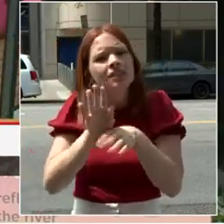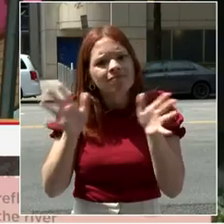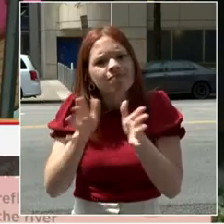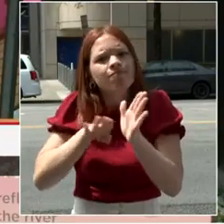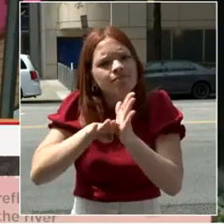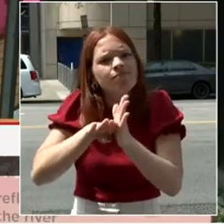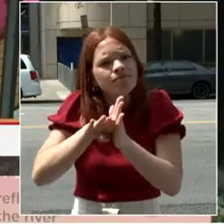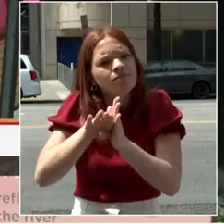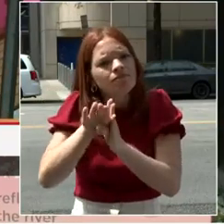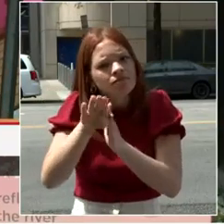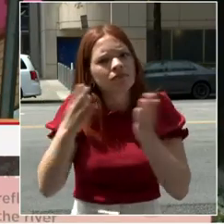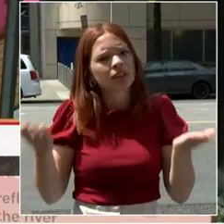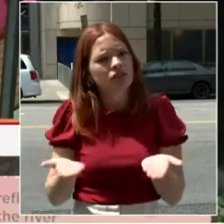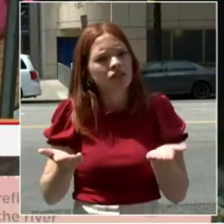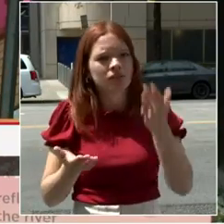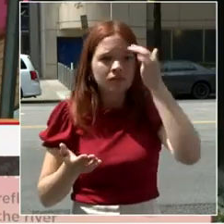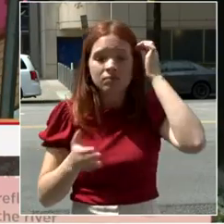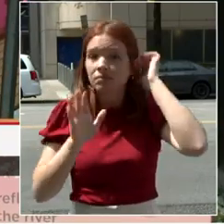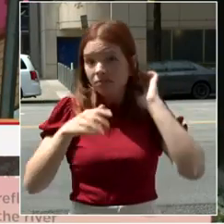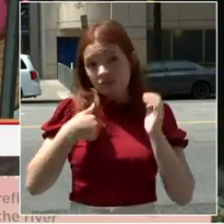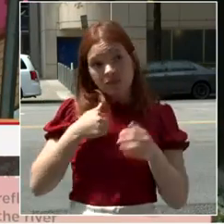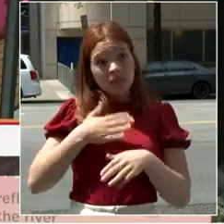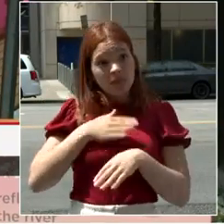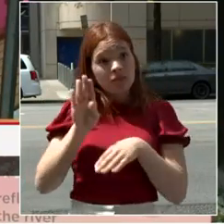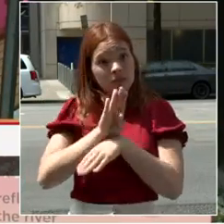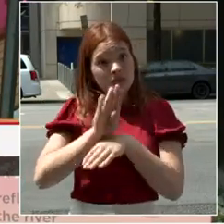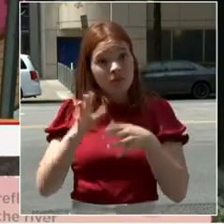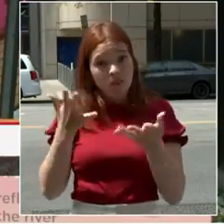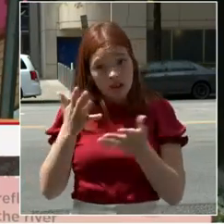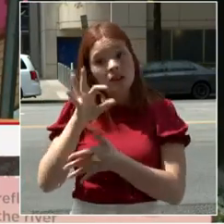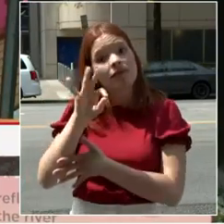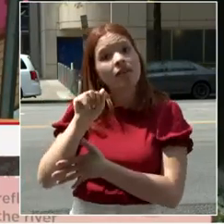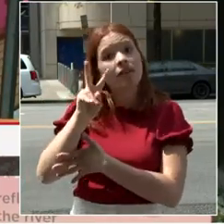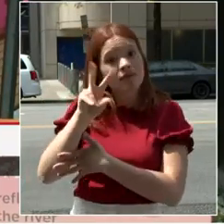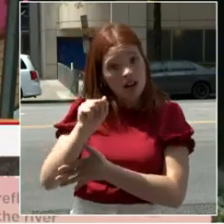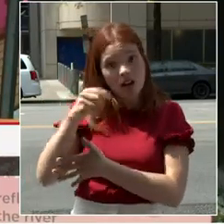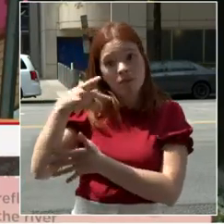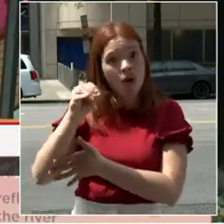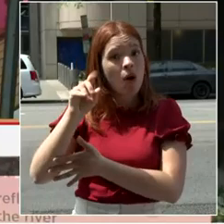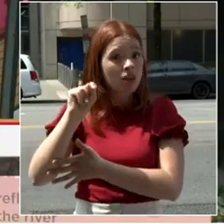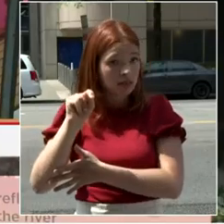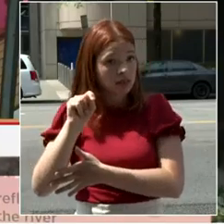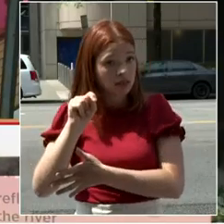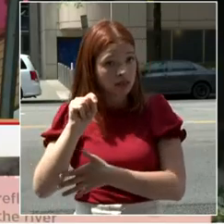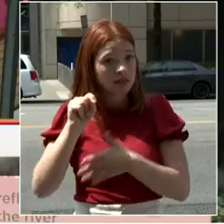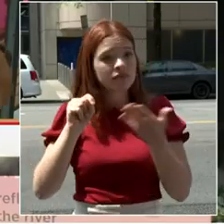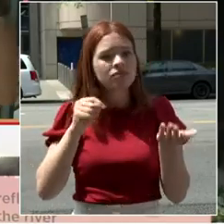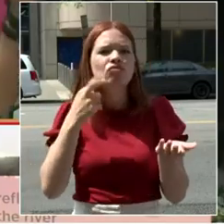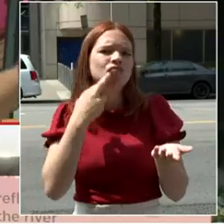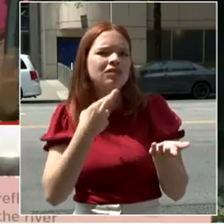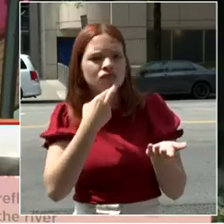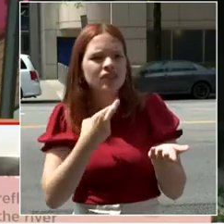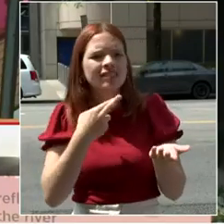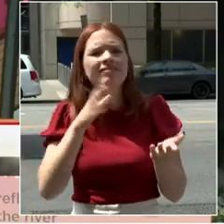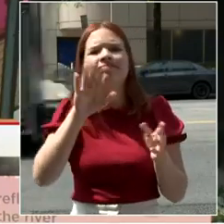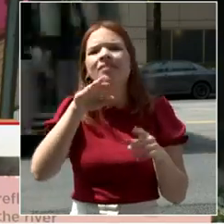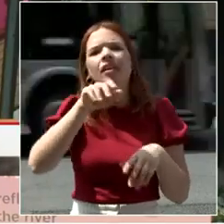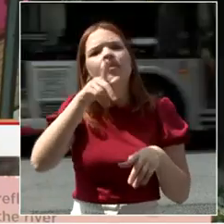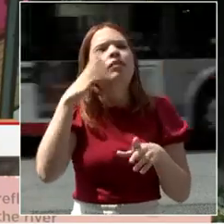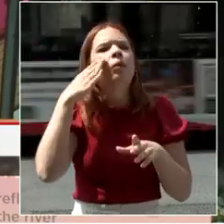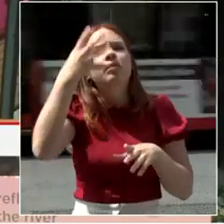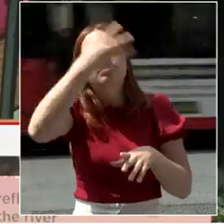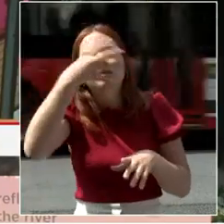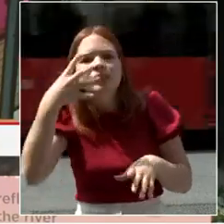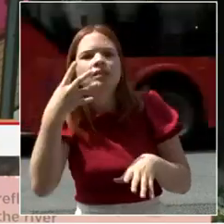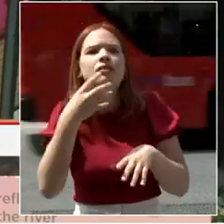there is a lot like immigrants food is just around the corner, district donuts above the ground. There is a